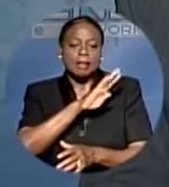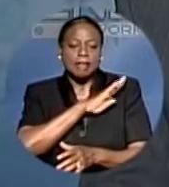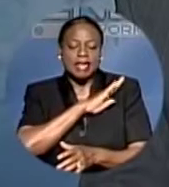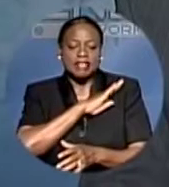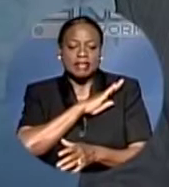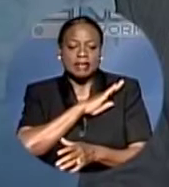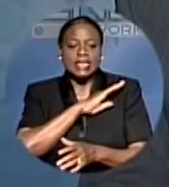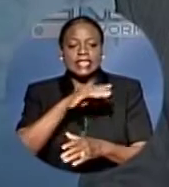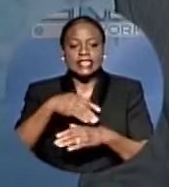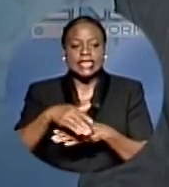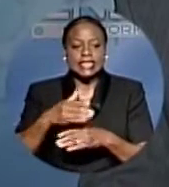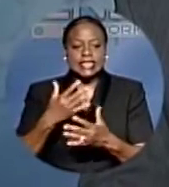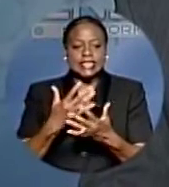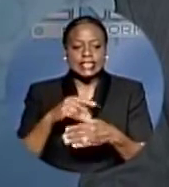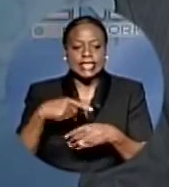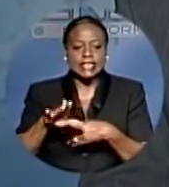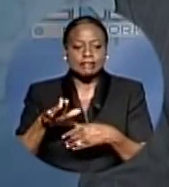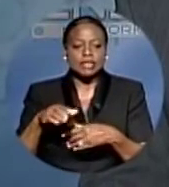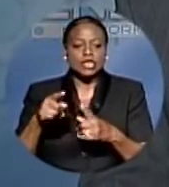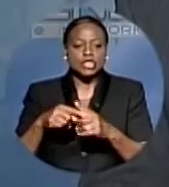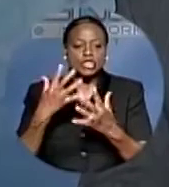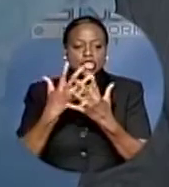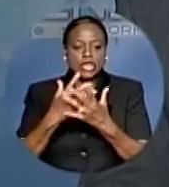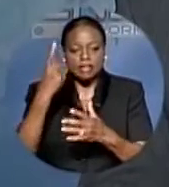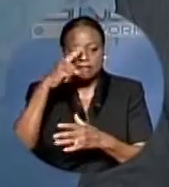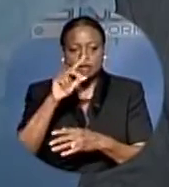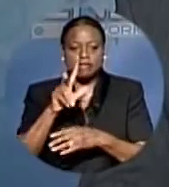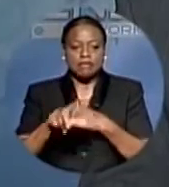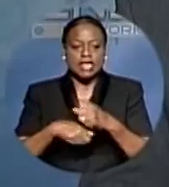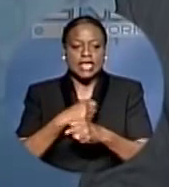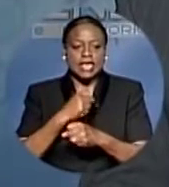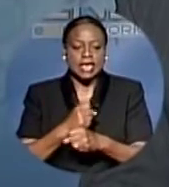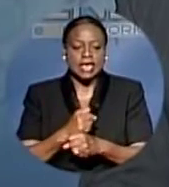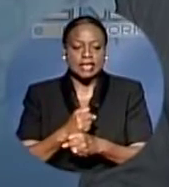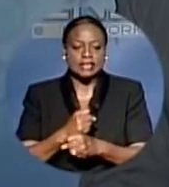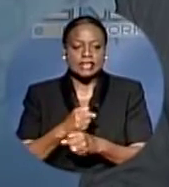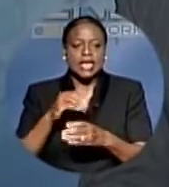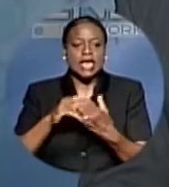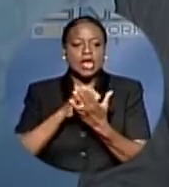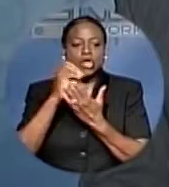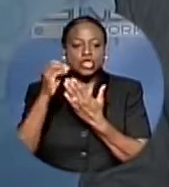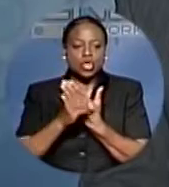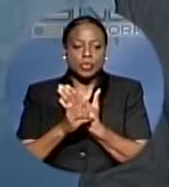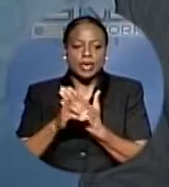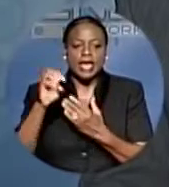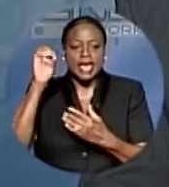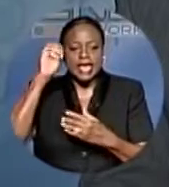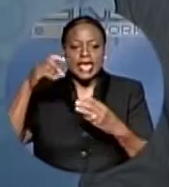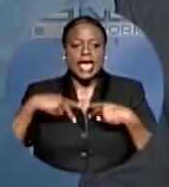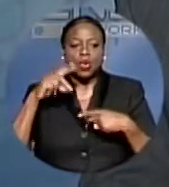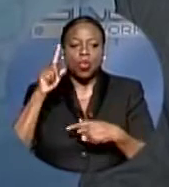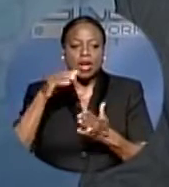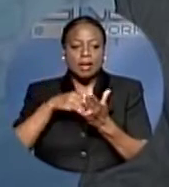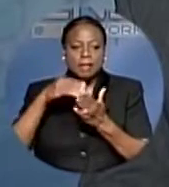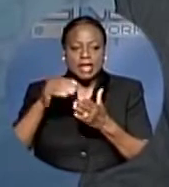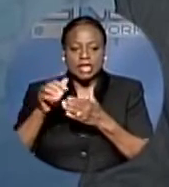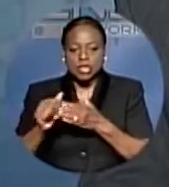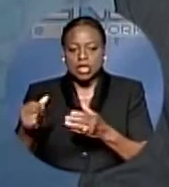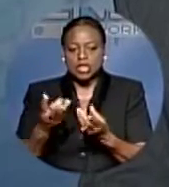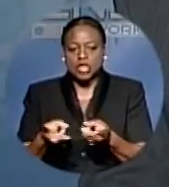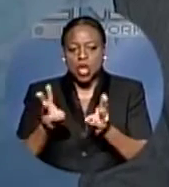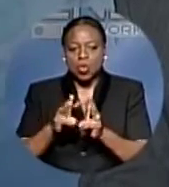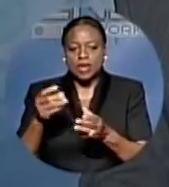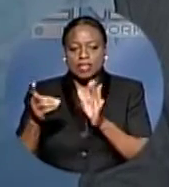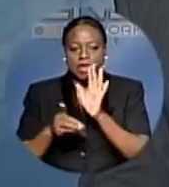prison last October after finding him guilty of having some $1 million worth of drugs, an assortment of guns and ammunition.